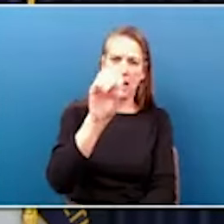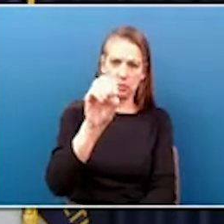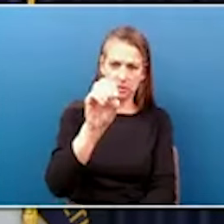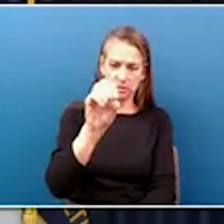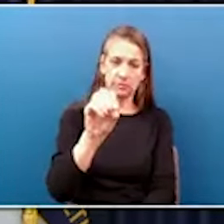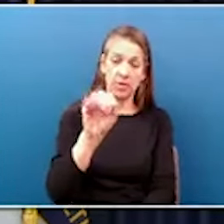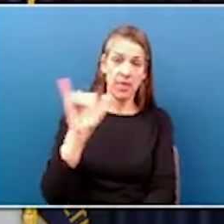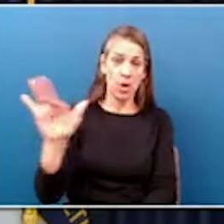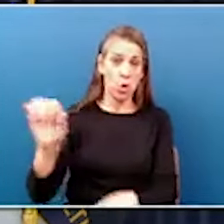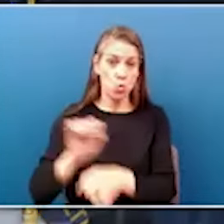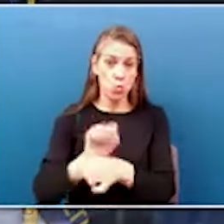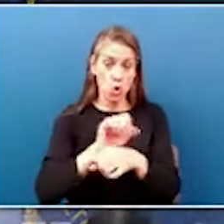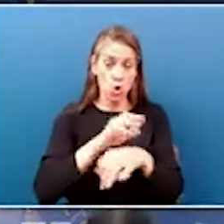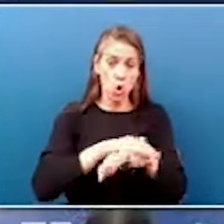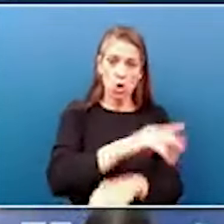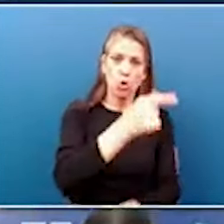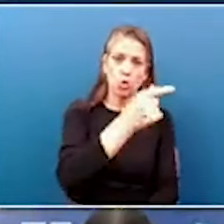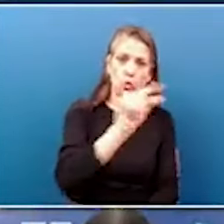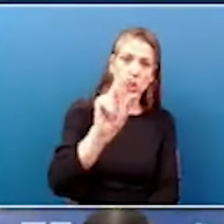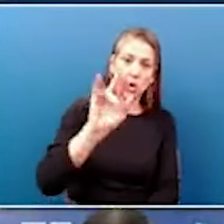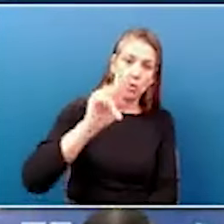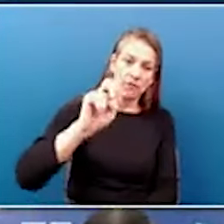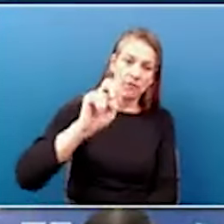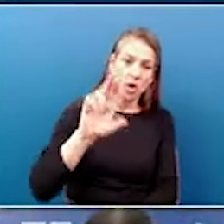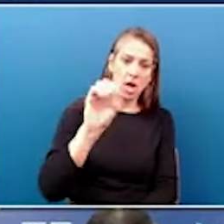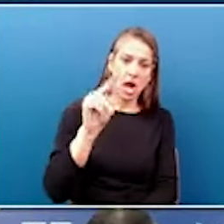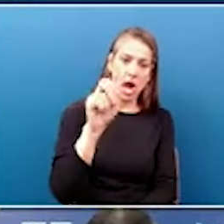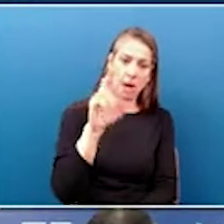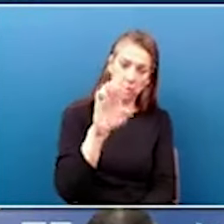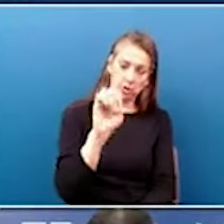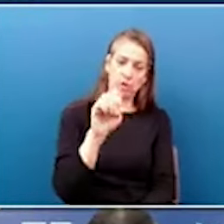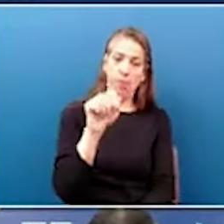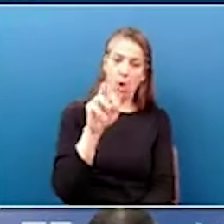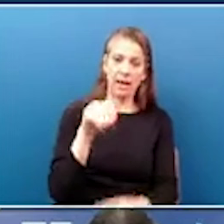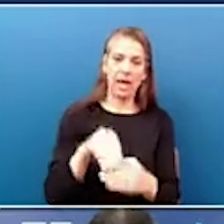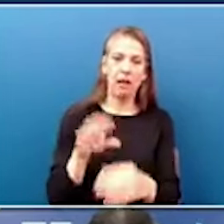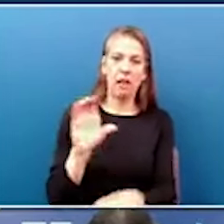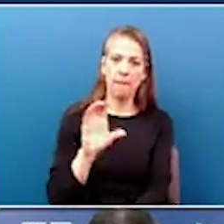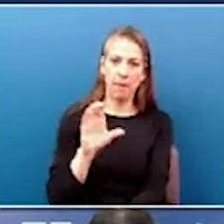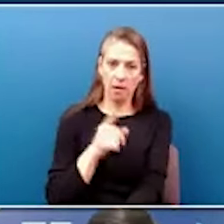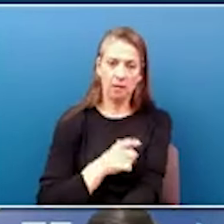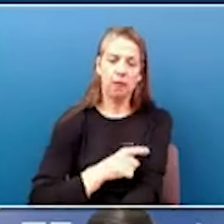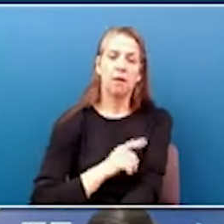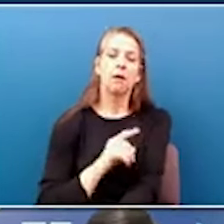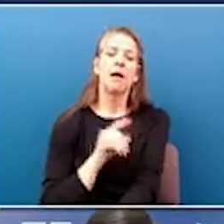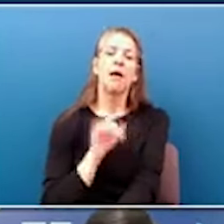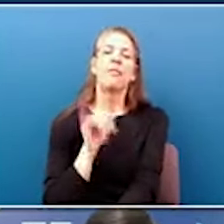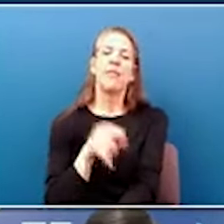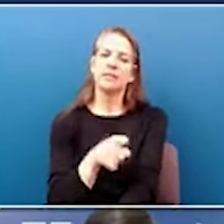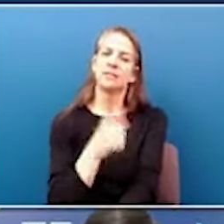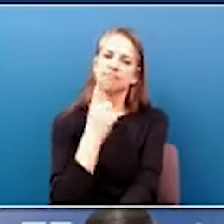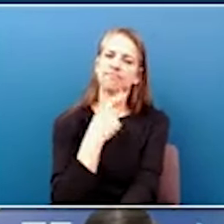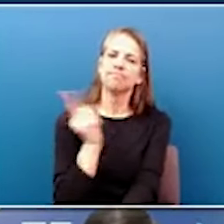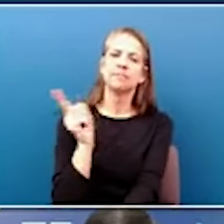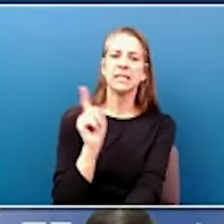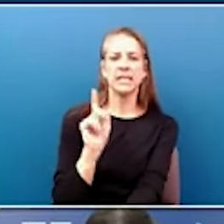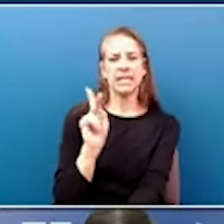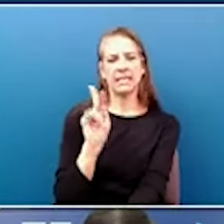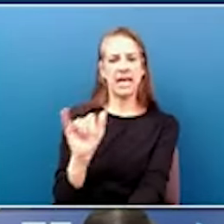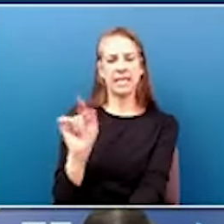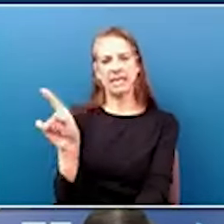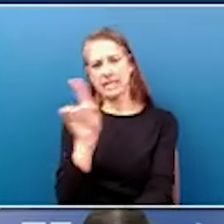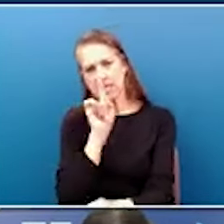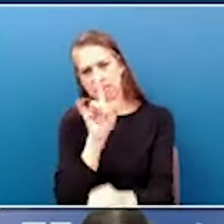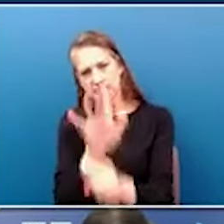at the Green River Commerce Park in Columbia is a testament to Kentucky's commitment to